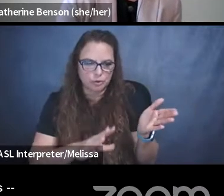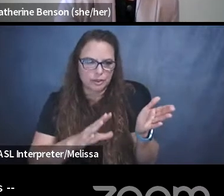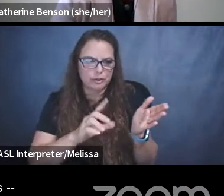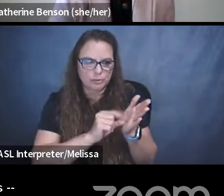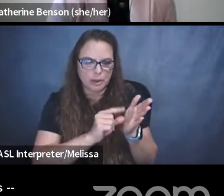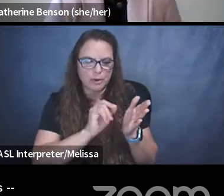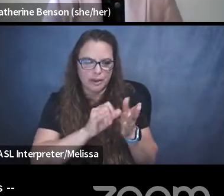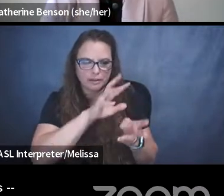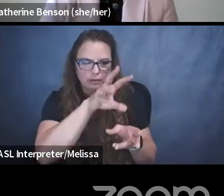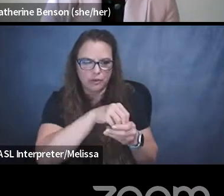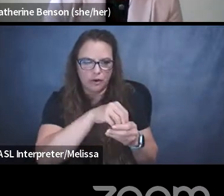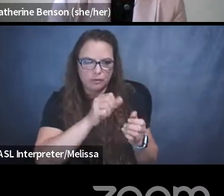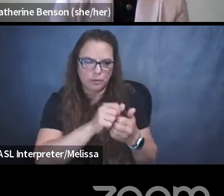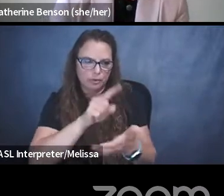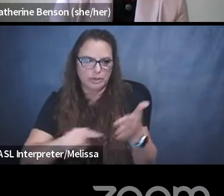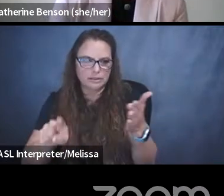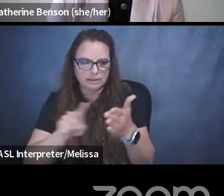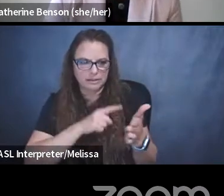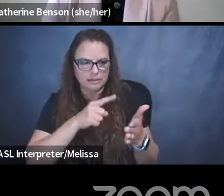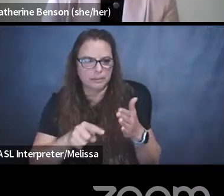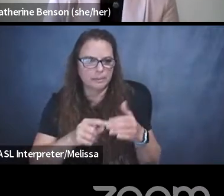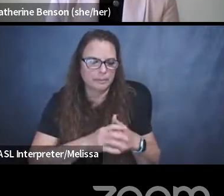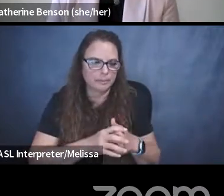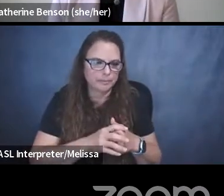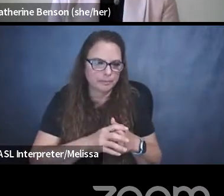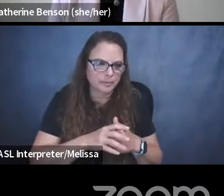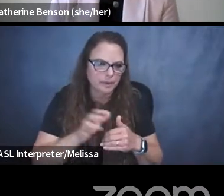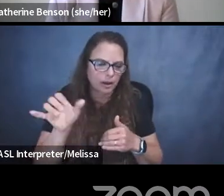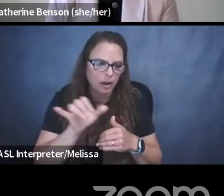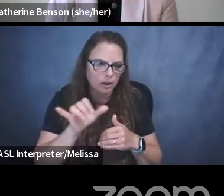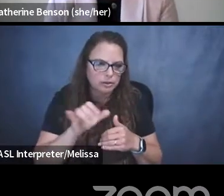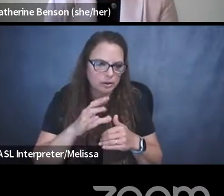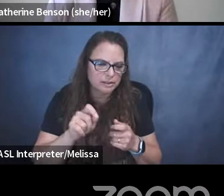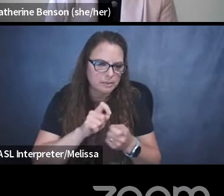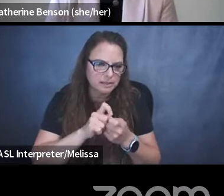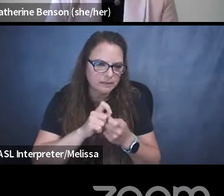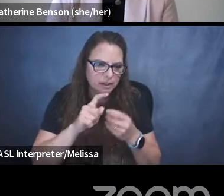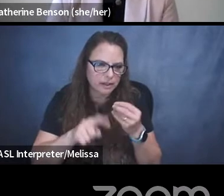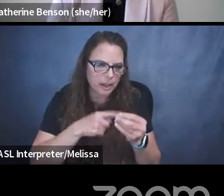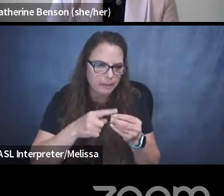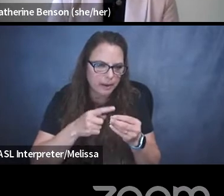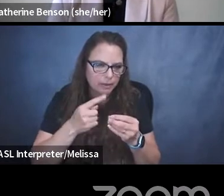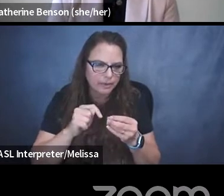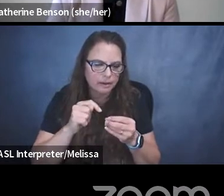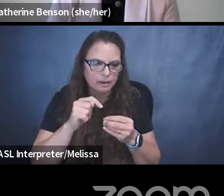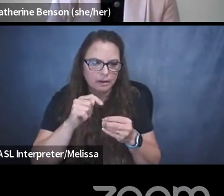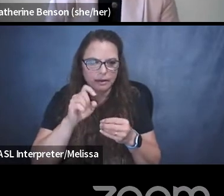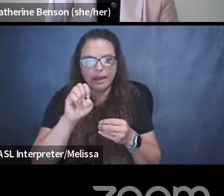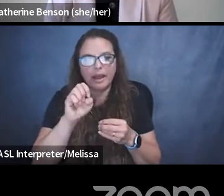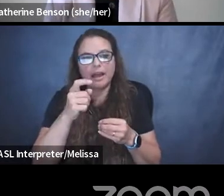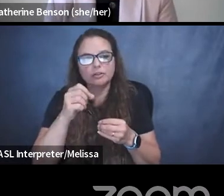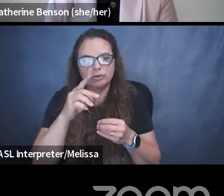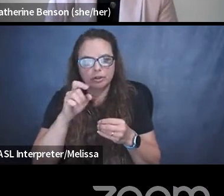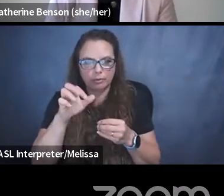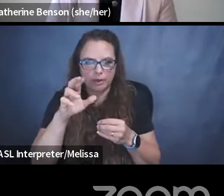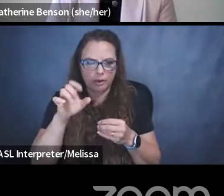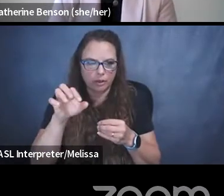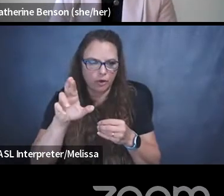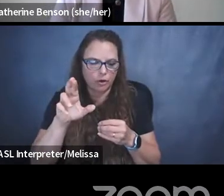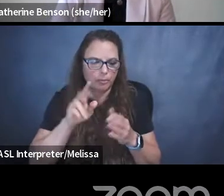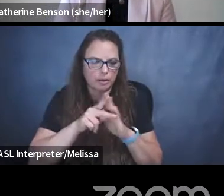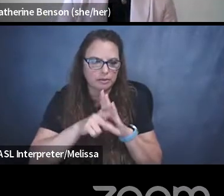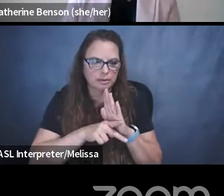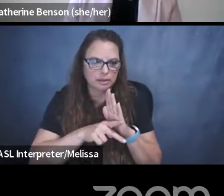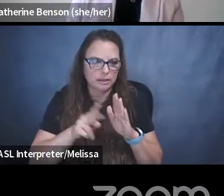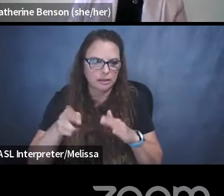Um, further, um, and specifically about, uh, the extracurriculars policy, uh, the historical